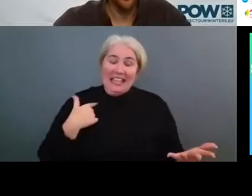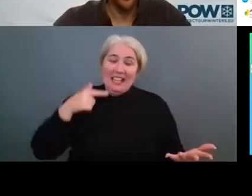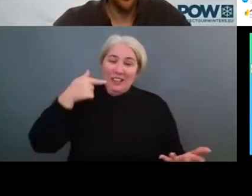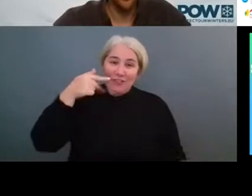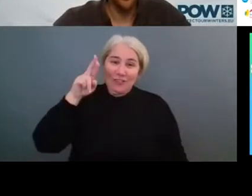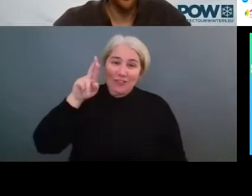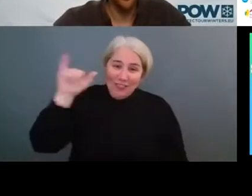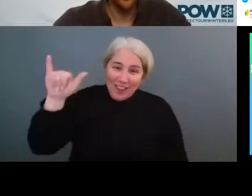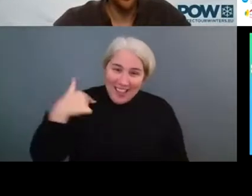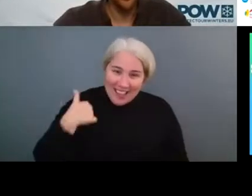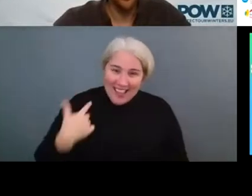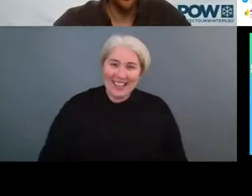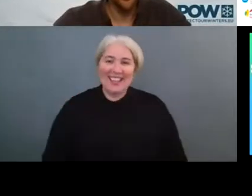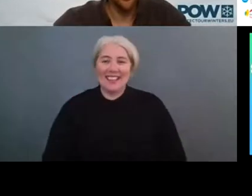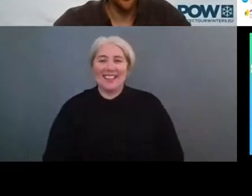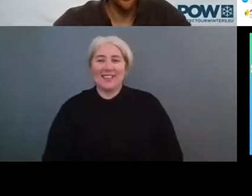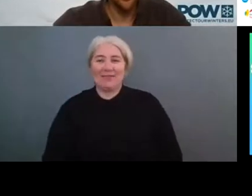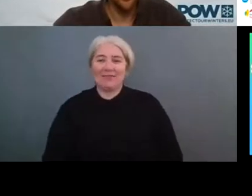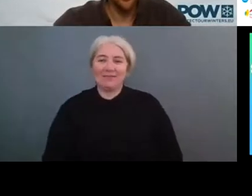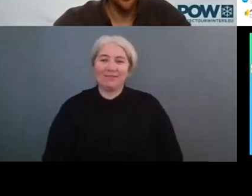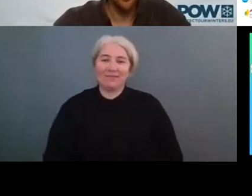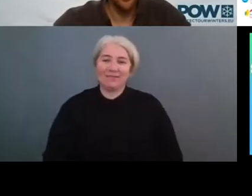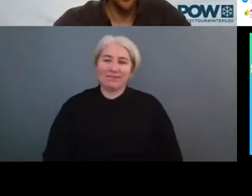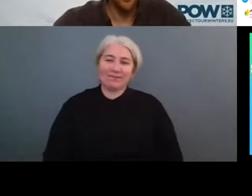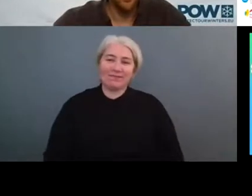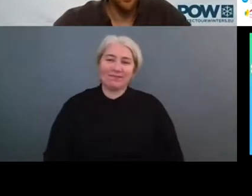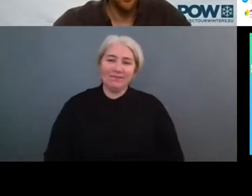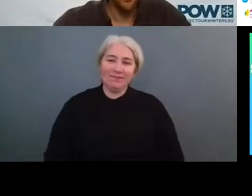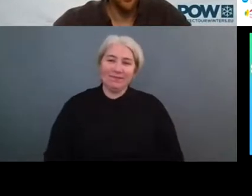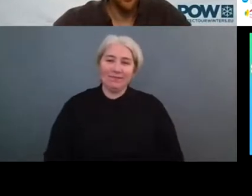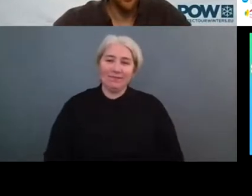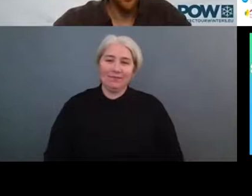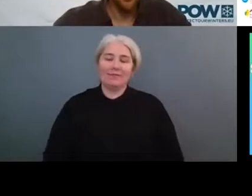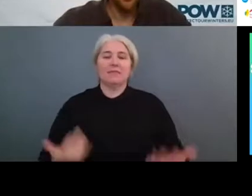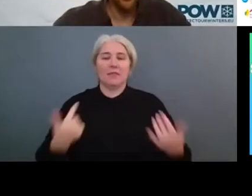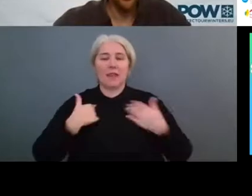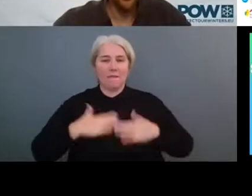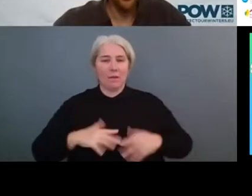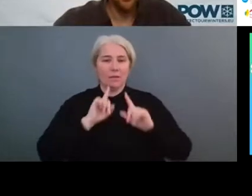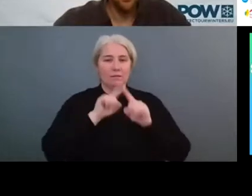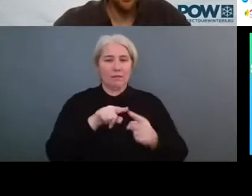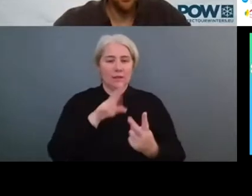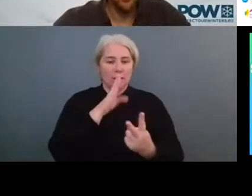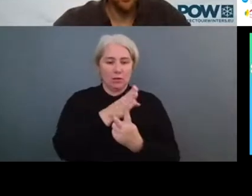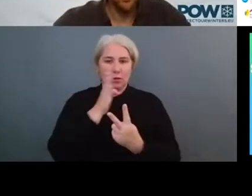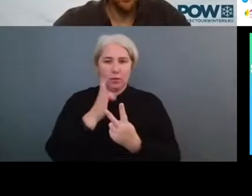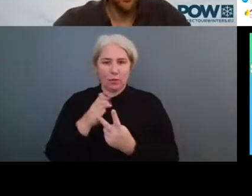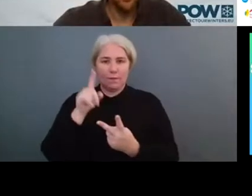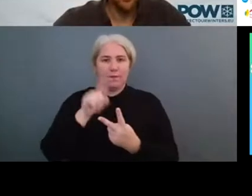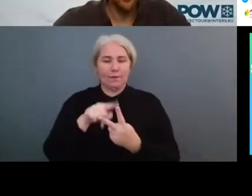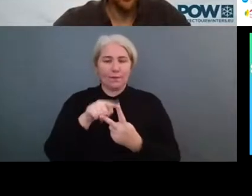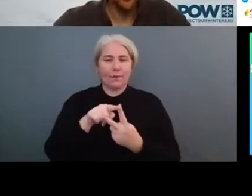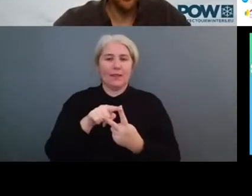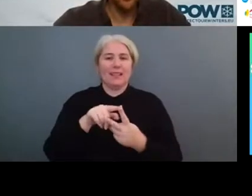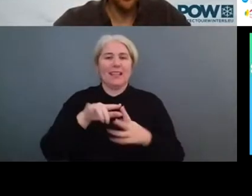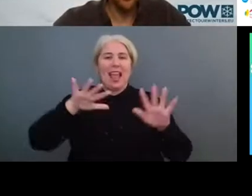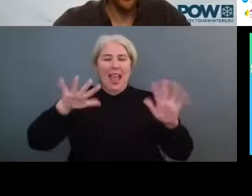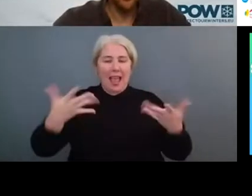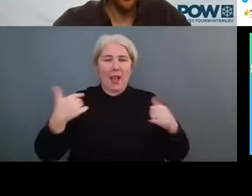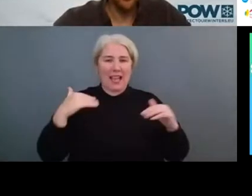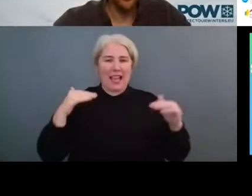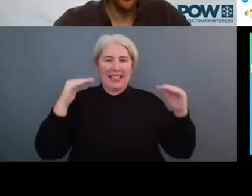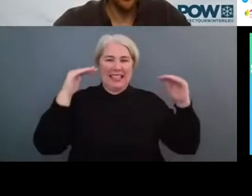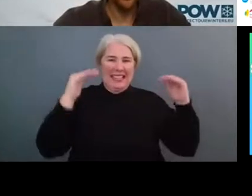There are two parts of the of the reply. One is mitigation. The other one is adaptation. And the sad thing